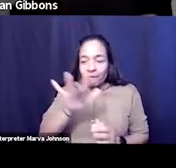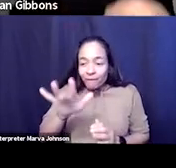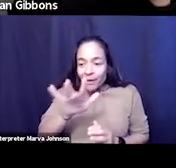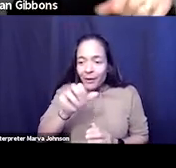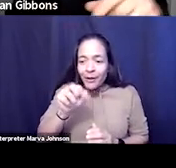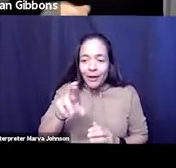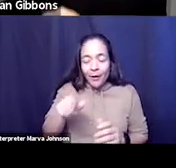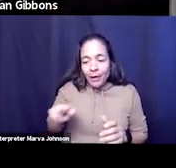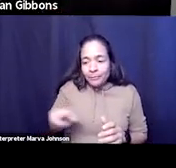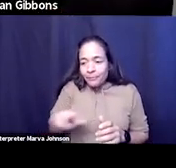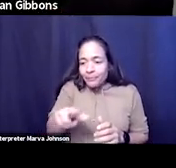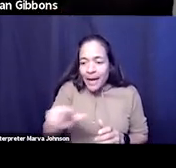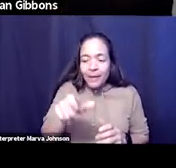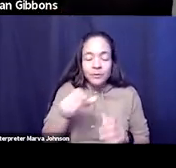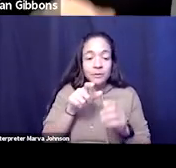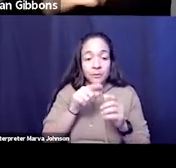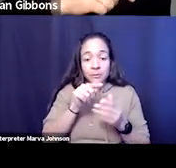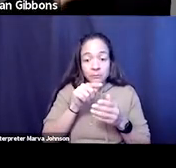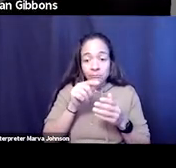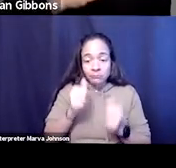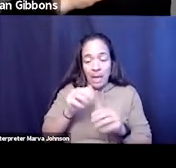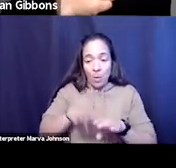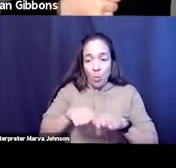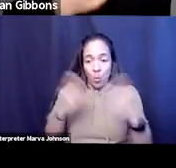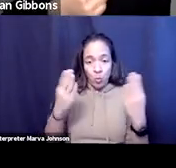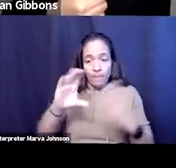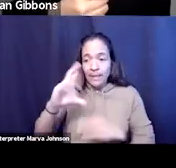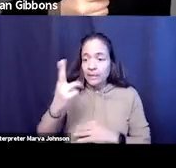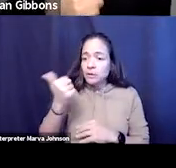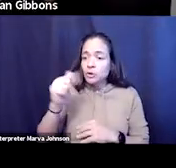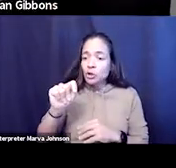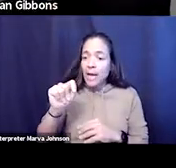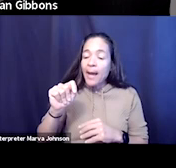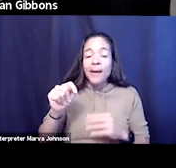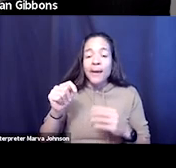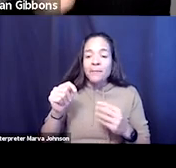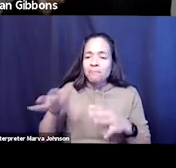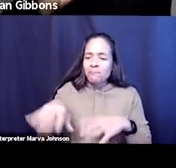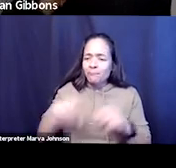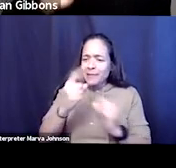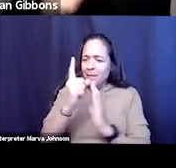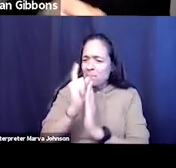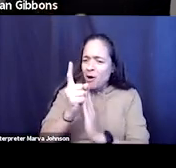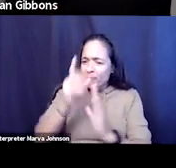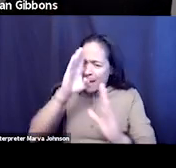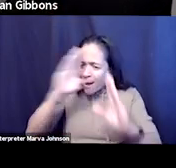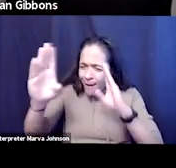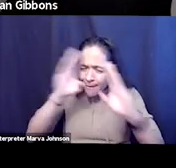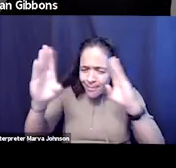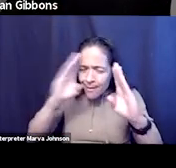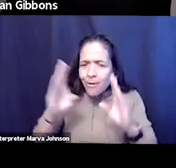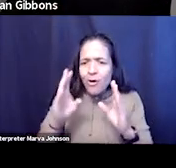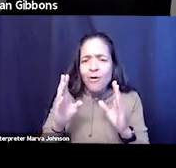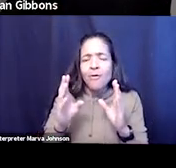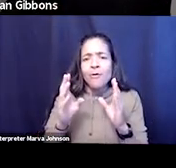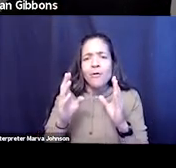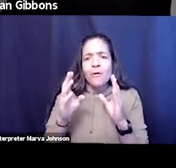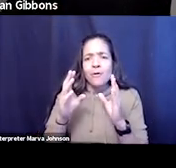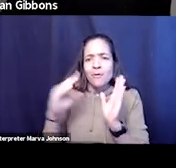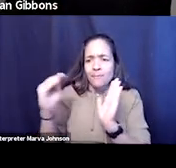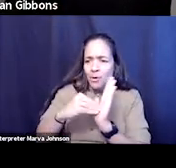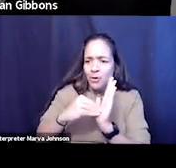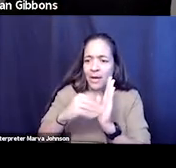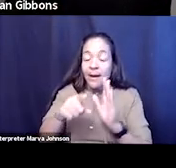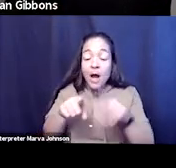your computer while we all go down in there and just take a moment to say hello and and before you do that if you would just make sure it should probably